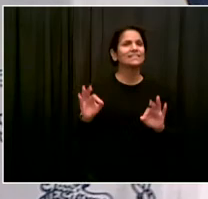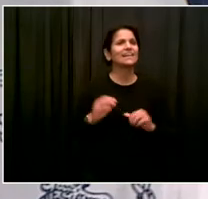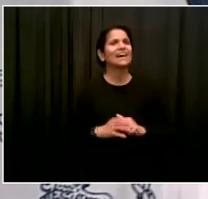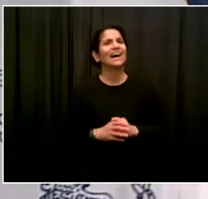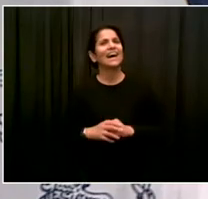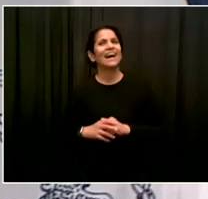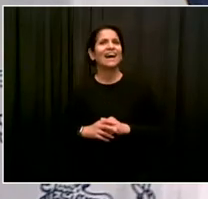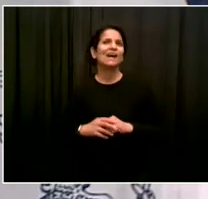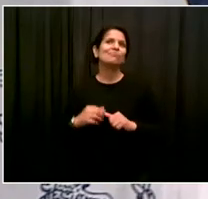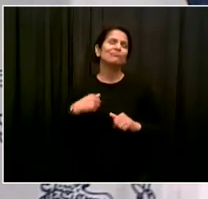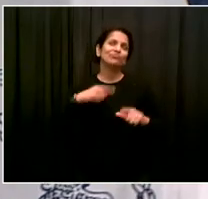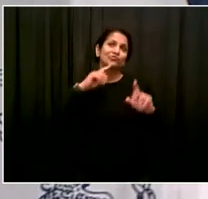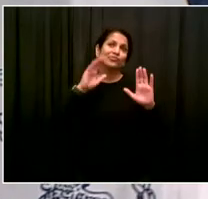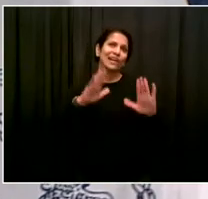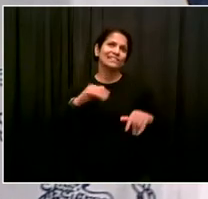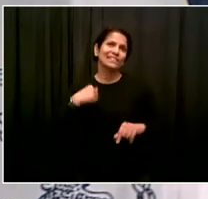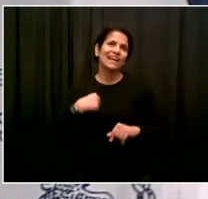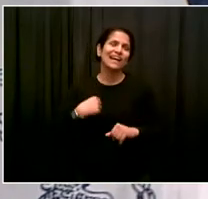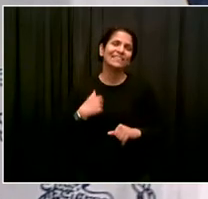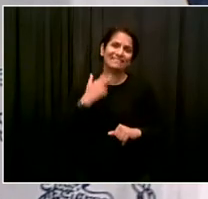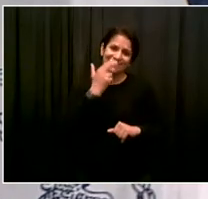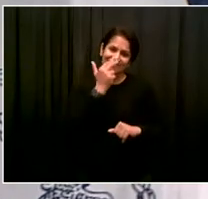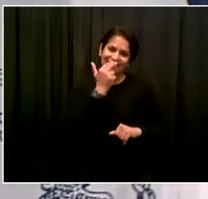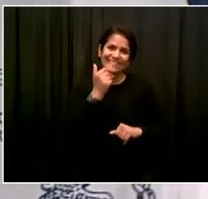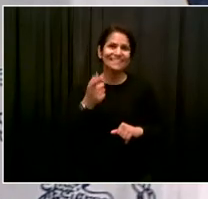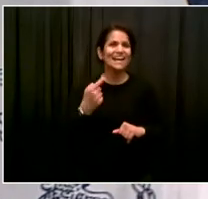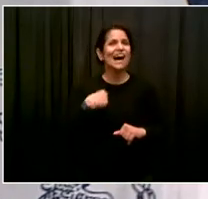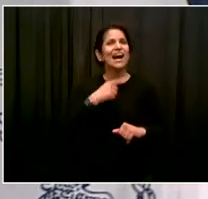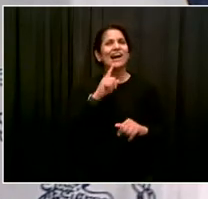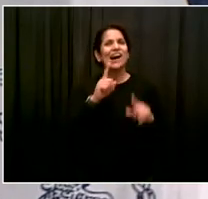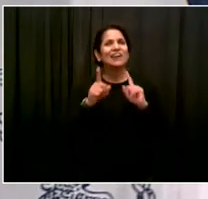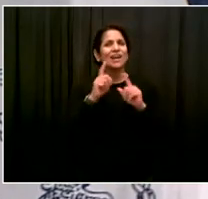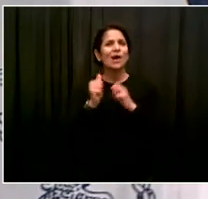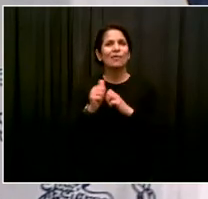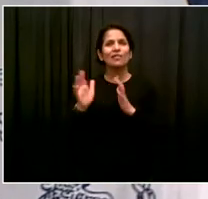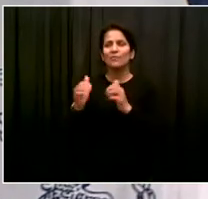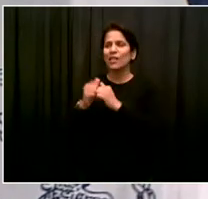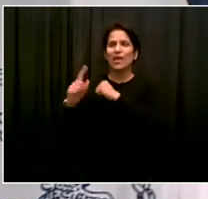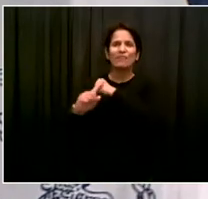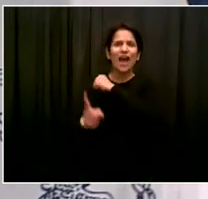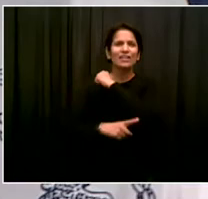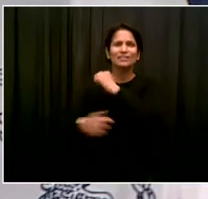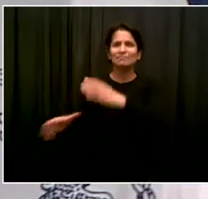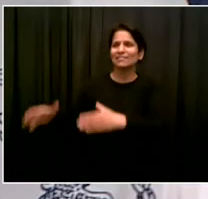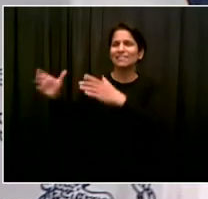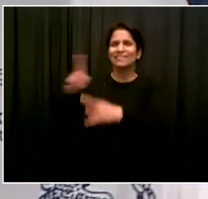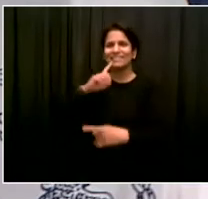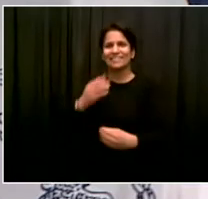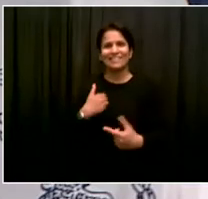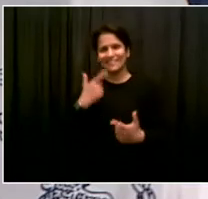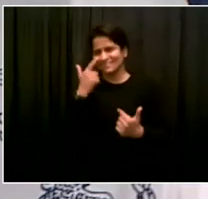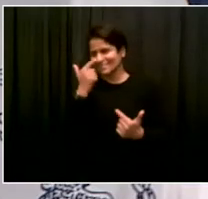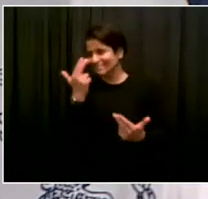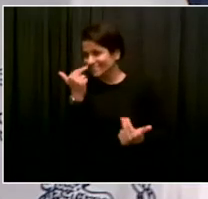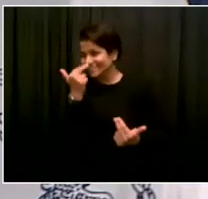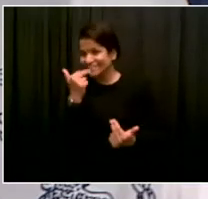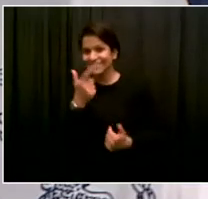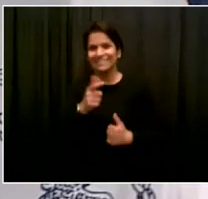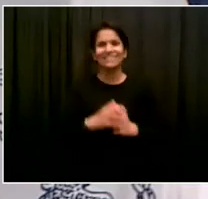will be a gift that keeps on giving. It's going to bring lots of laughs. Thank you for that. I'm glad you see deeper symbolism in it.